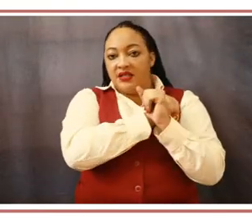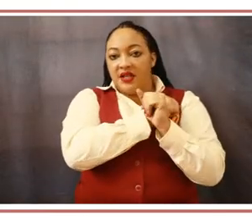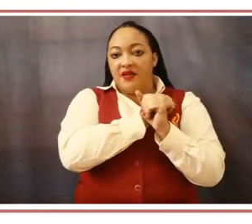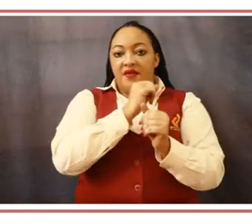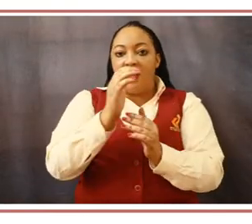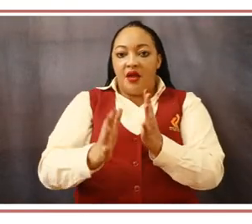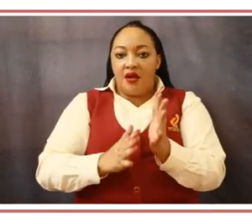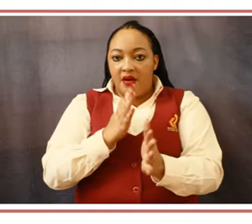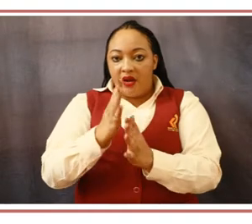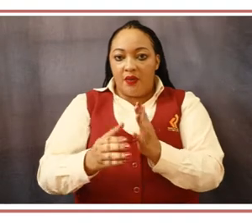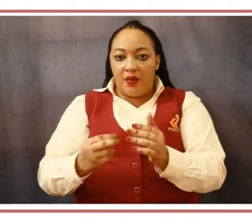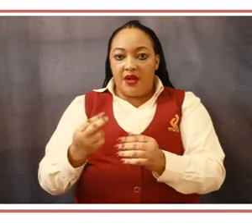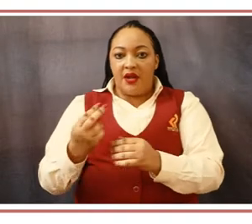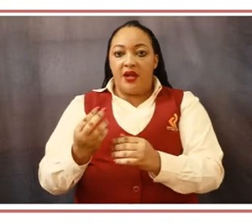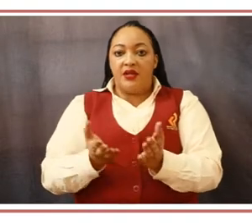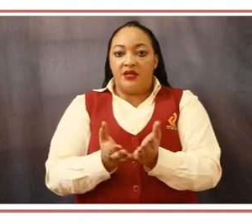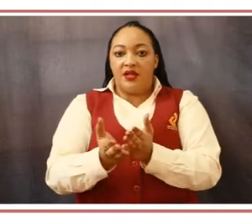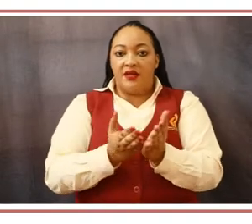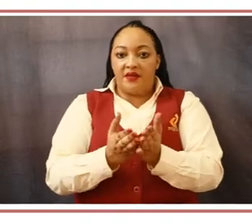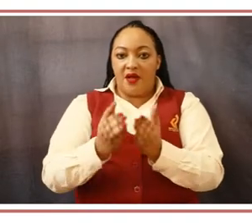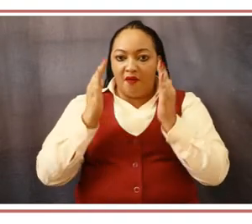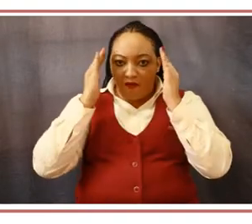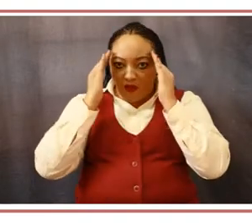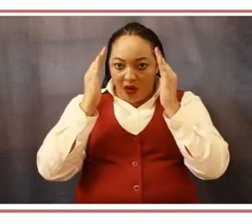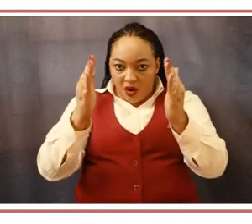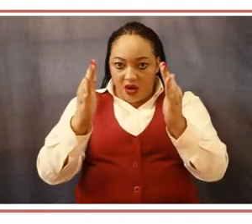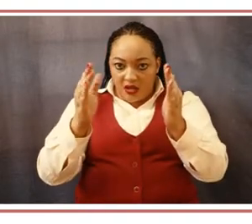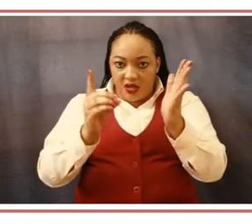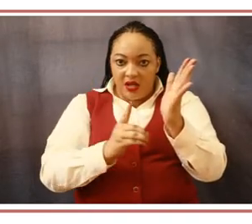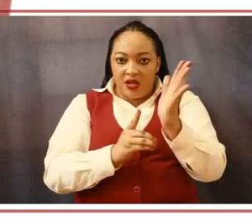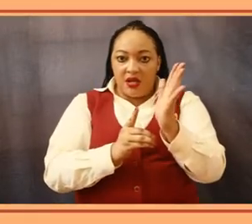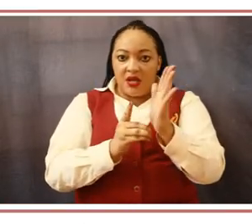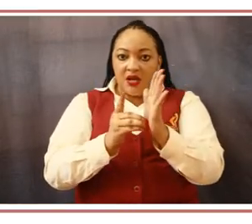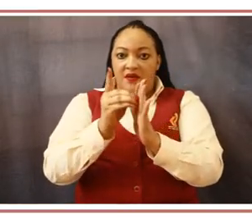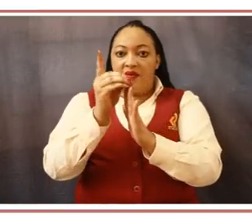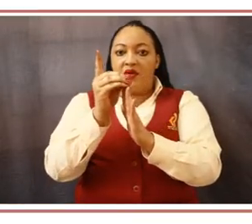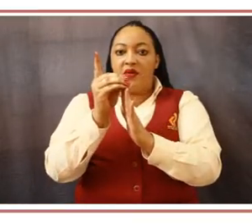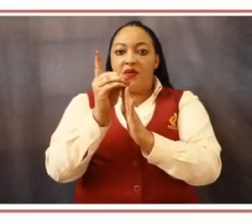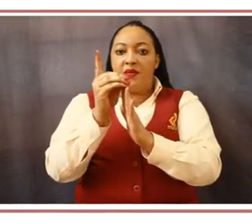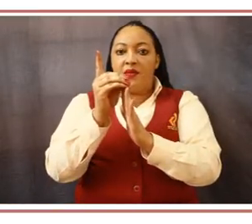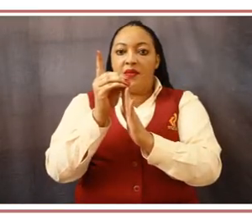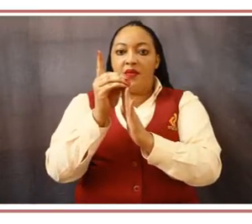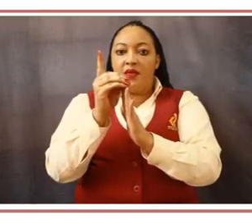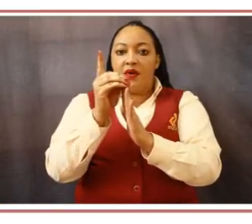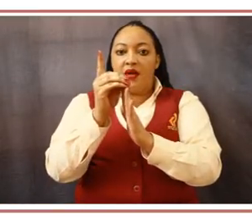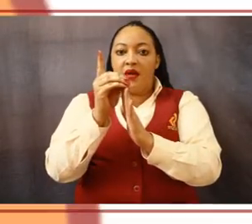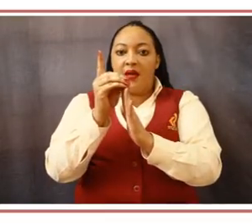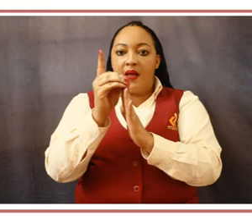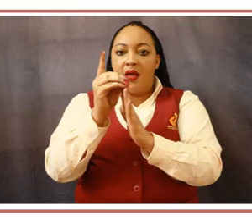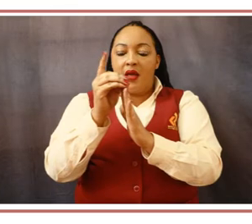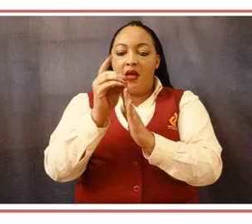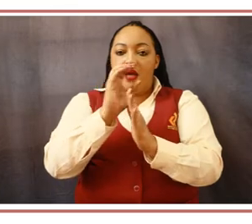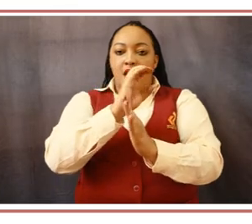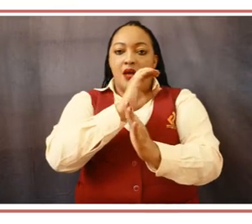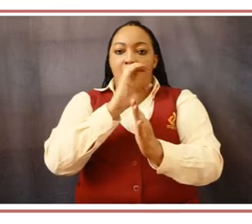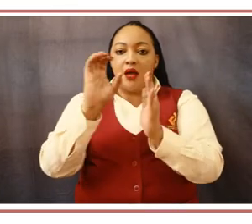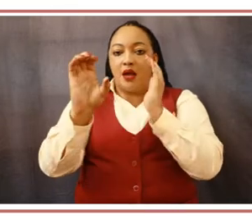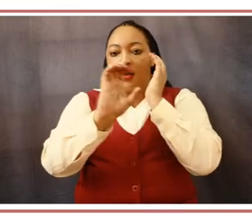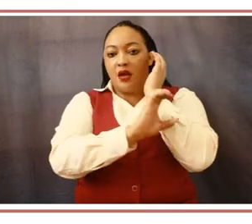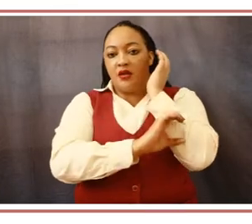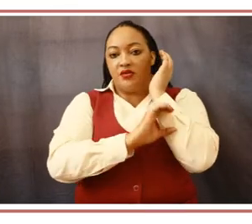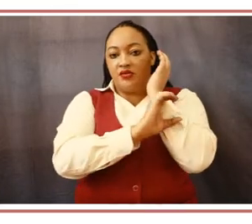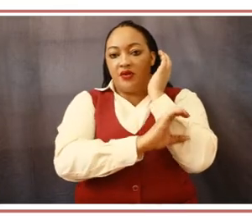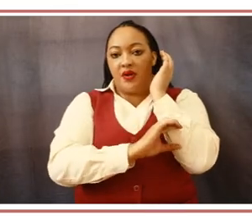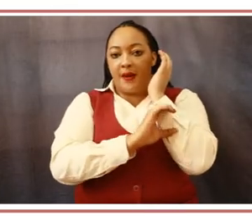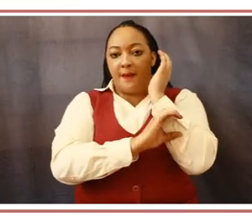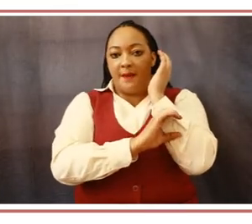in national and metropolitan railway network development. Our clients and stakeholders. Our customers